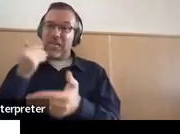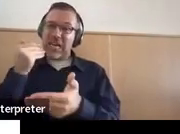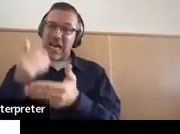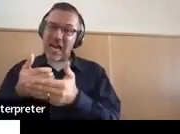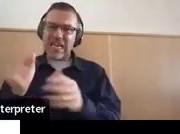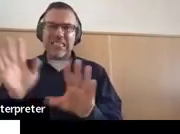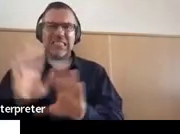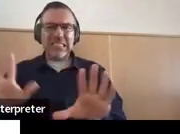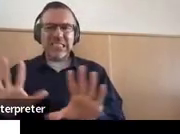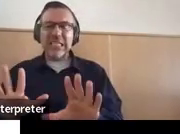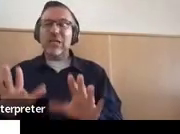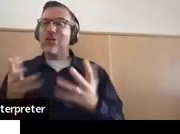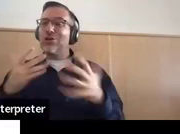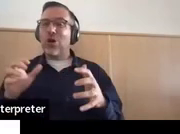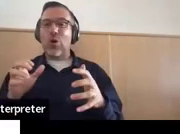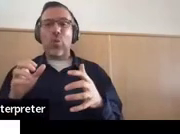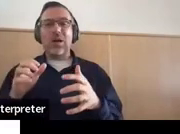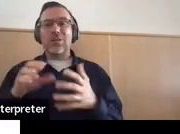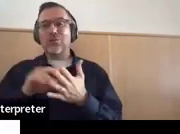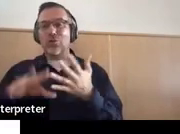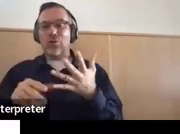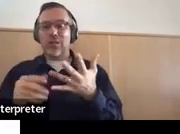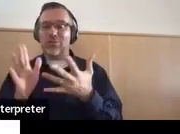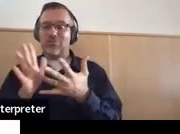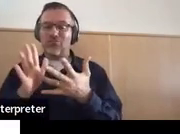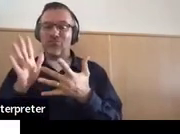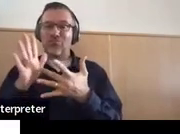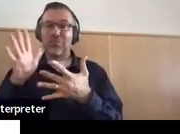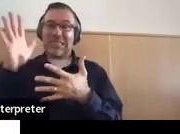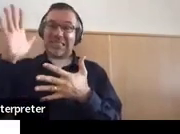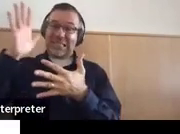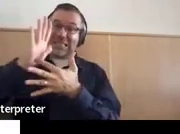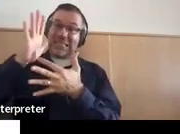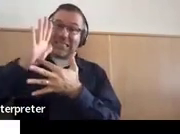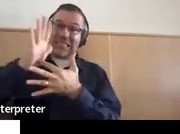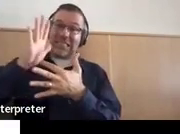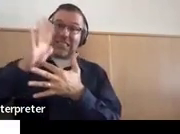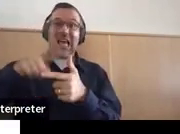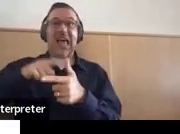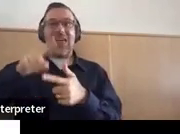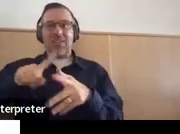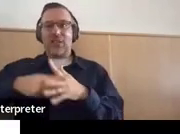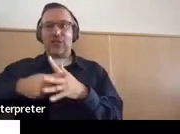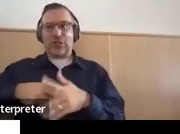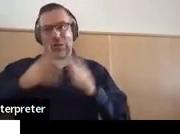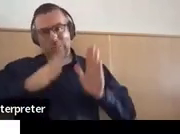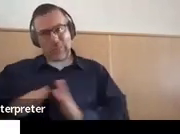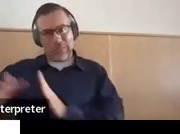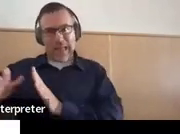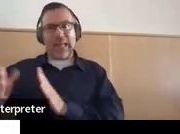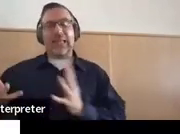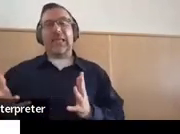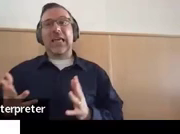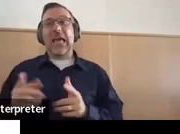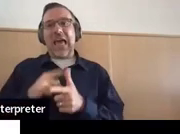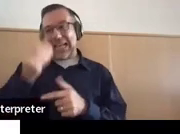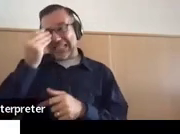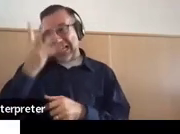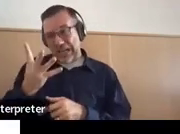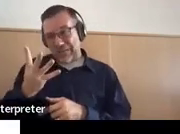to be juniors and then have them all of a sudden know that they've got, you know, three more years of high school instead of one.